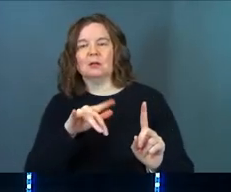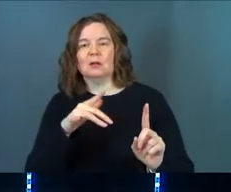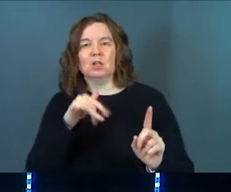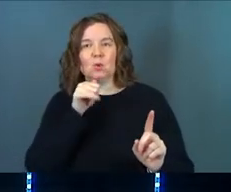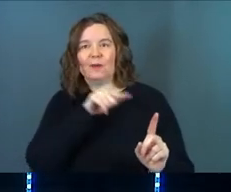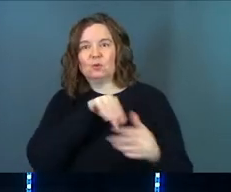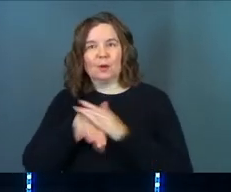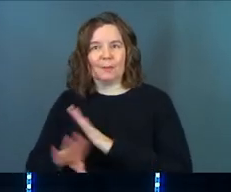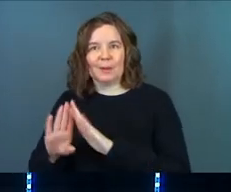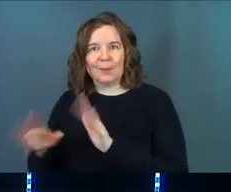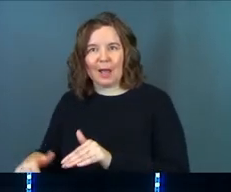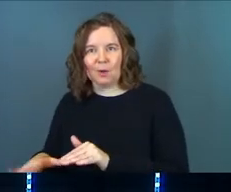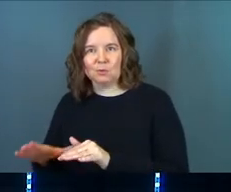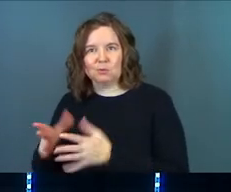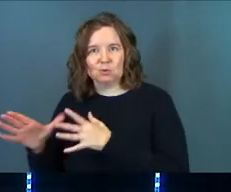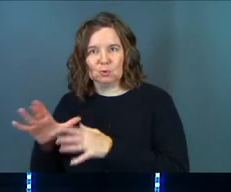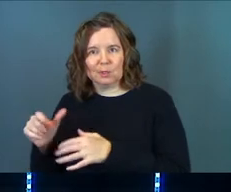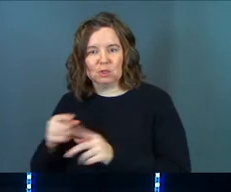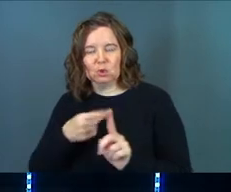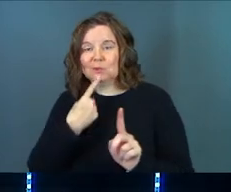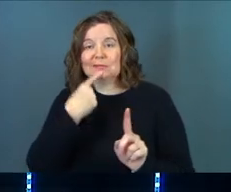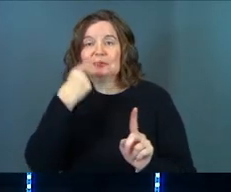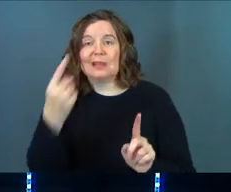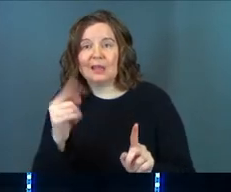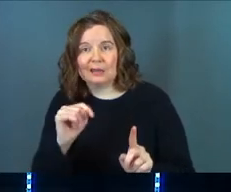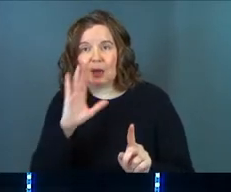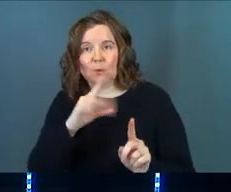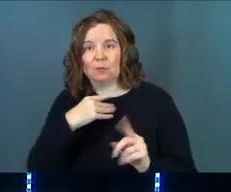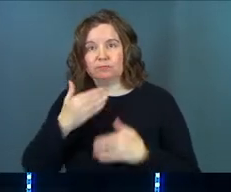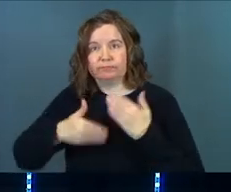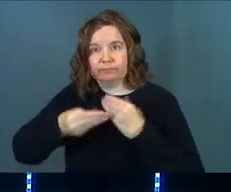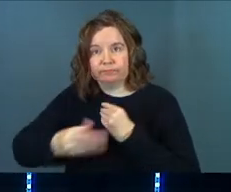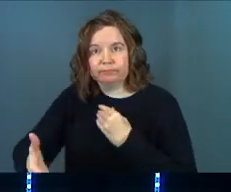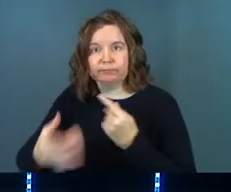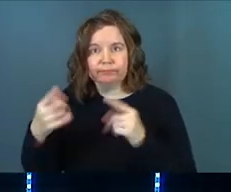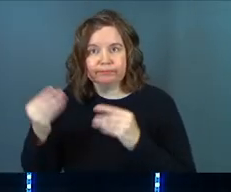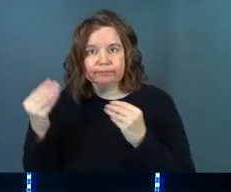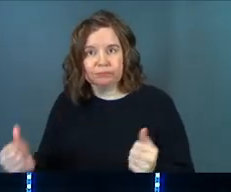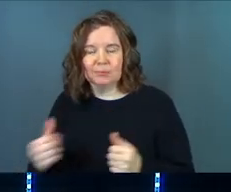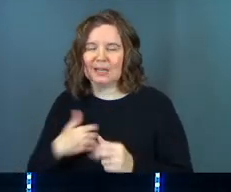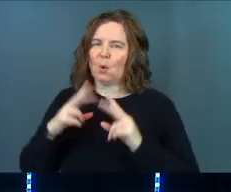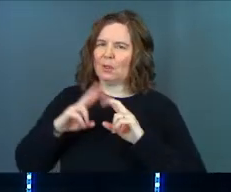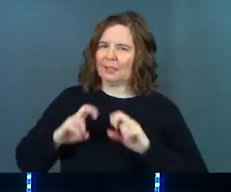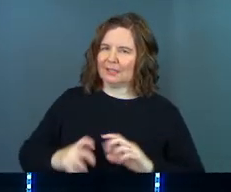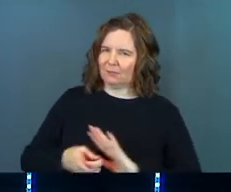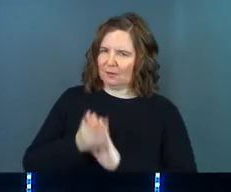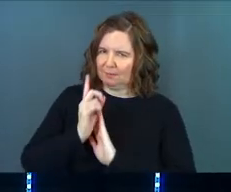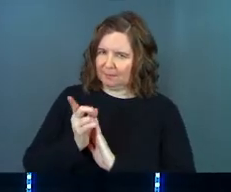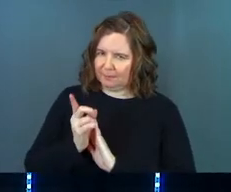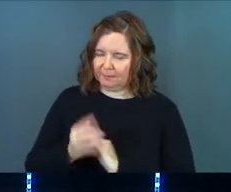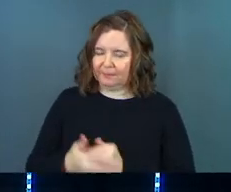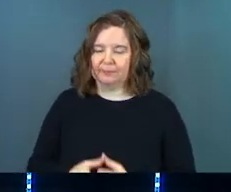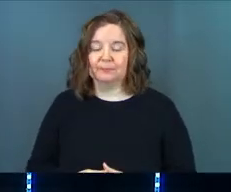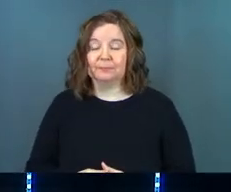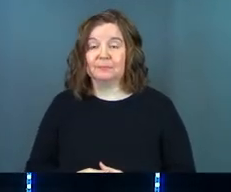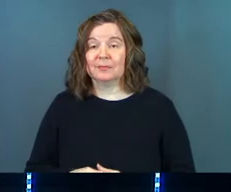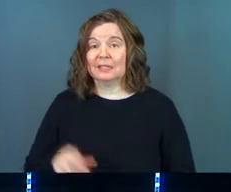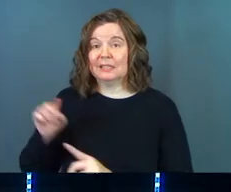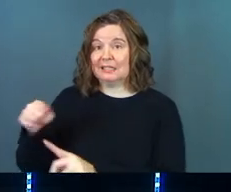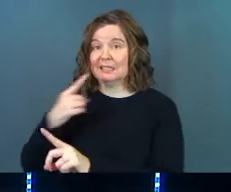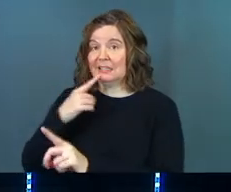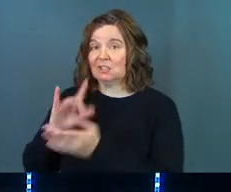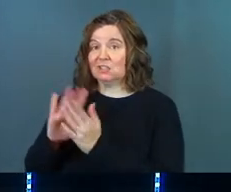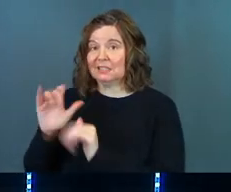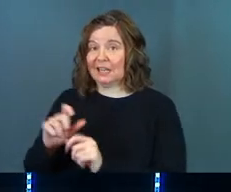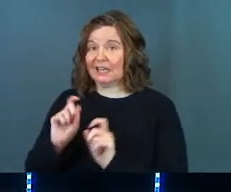way, and says, this is a chain of command issue. Now let's analyze this for just a quick sec. He says,